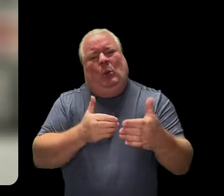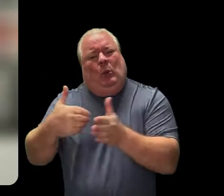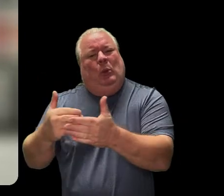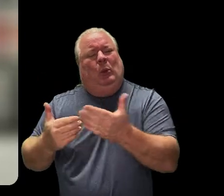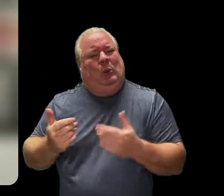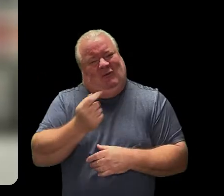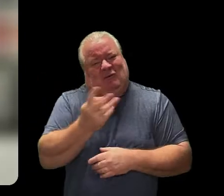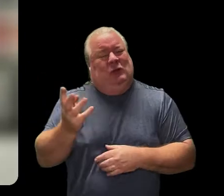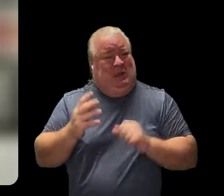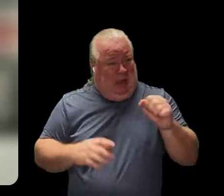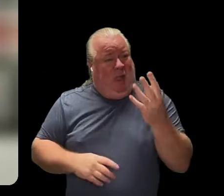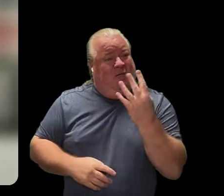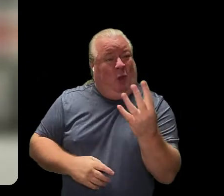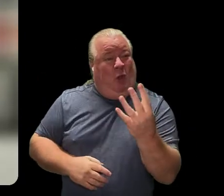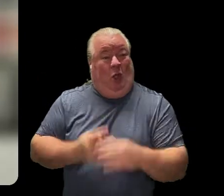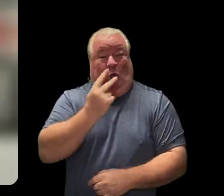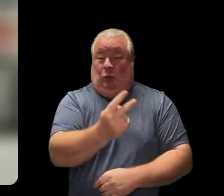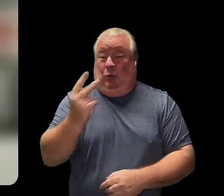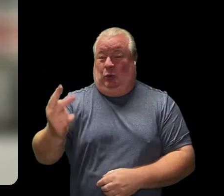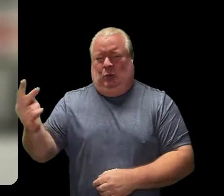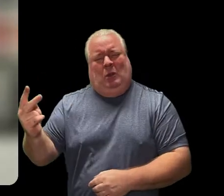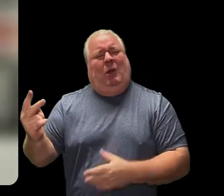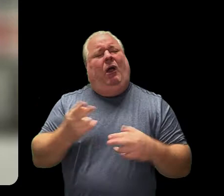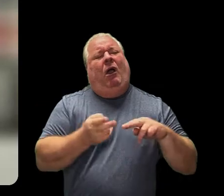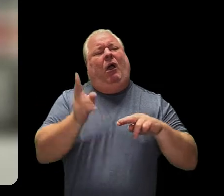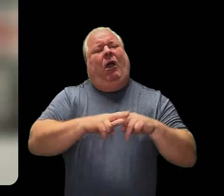Is there any way we can sit four to a table?